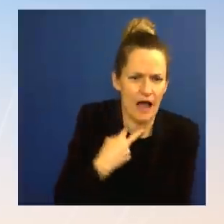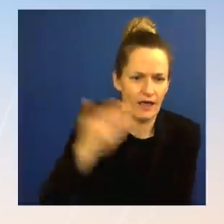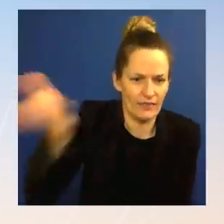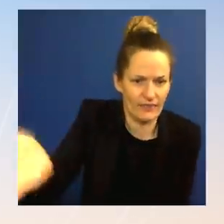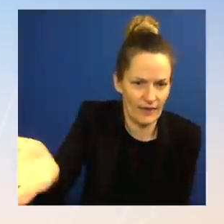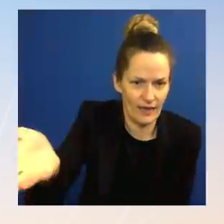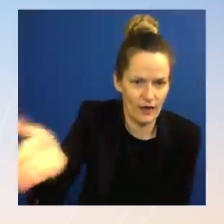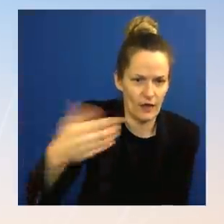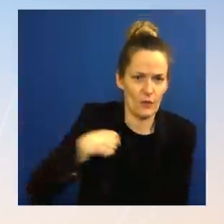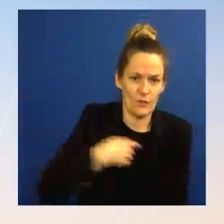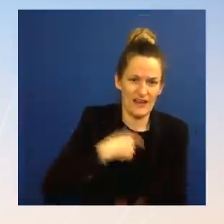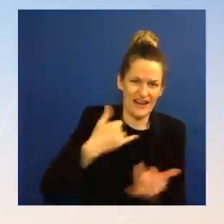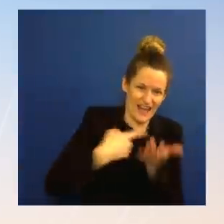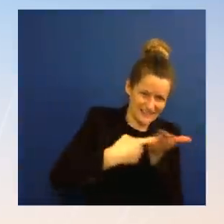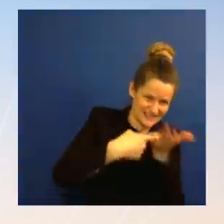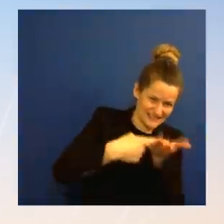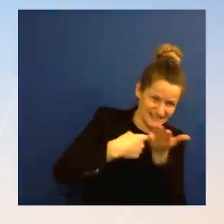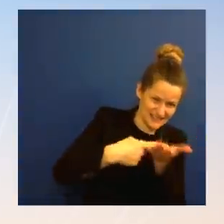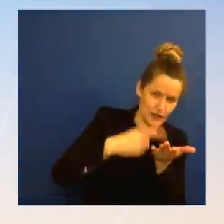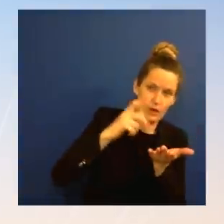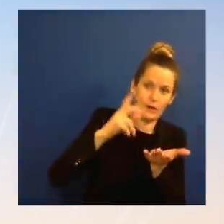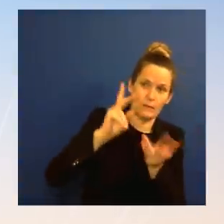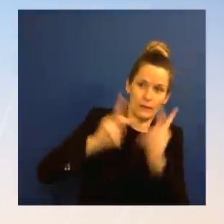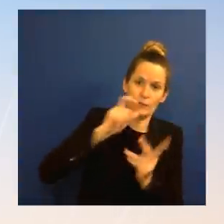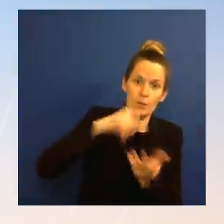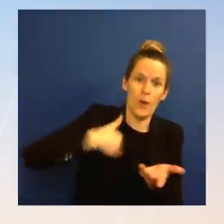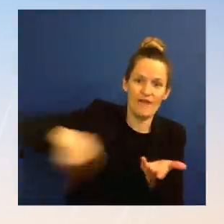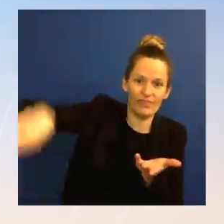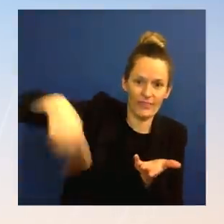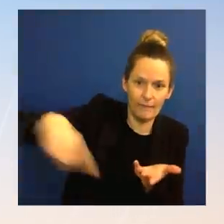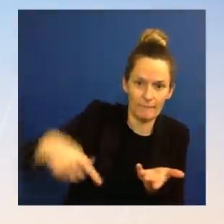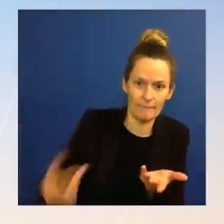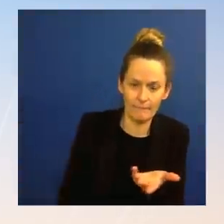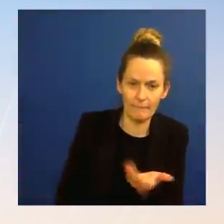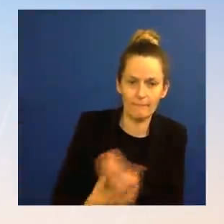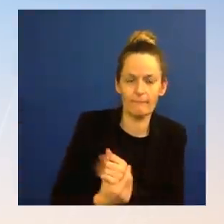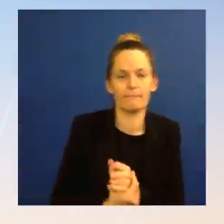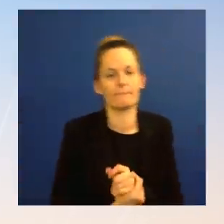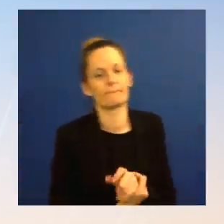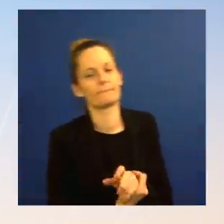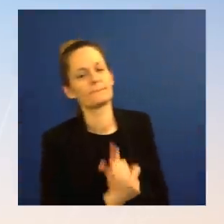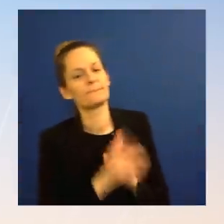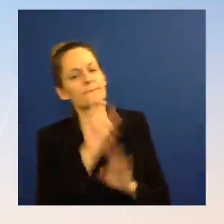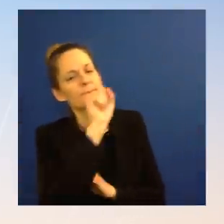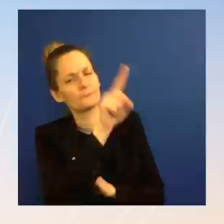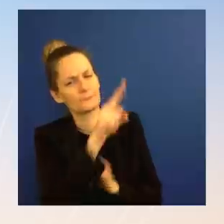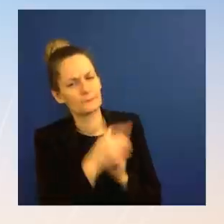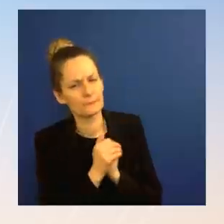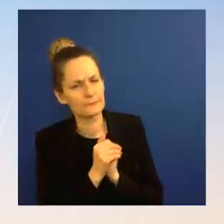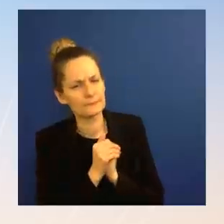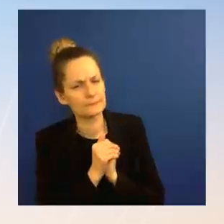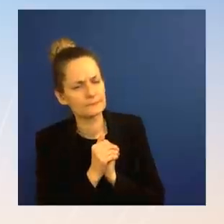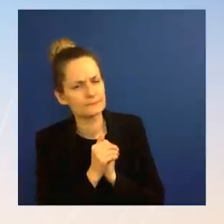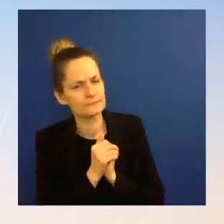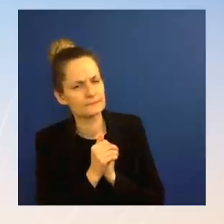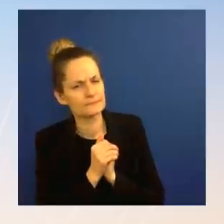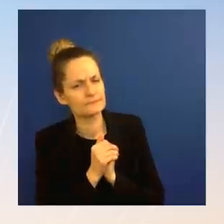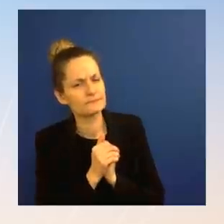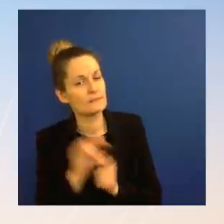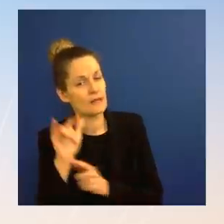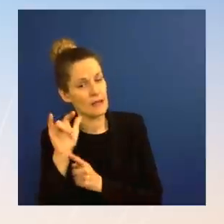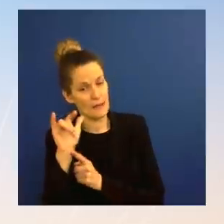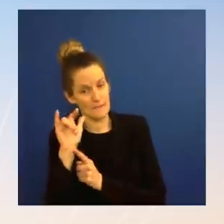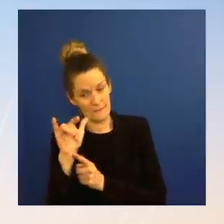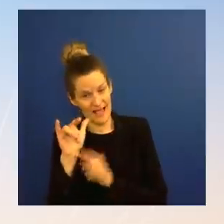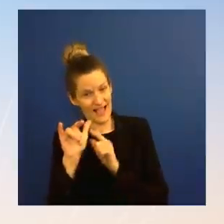good ones, about the planes going from Poland to Ukraine and whether we'd be the interlocutor. On Sunday, when the Secretary of State was asked